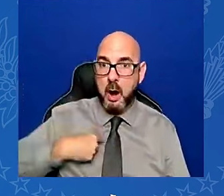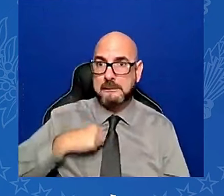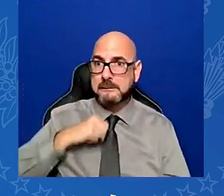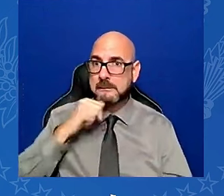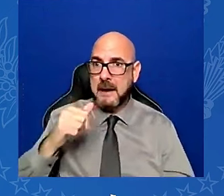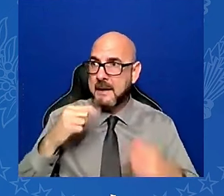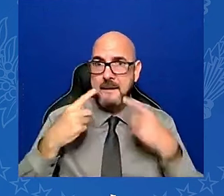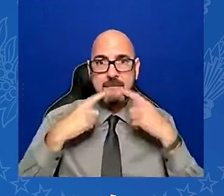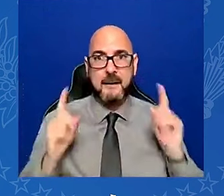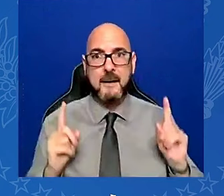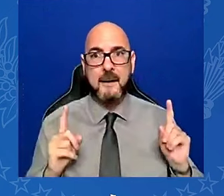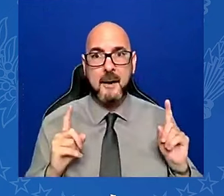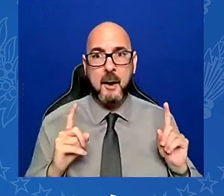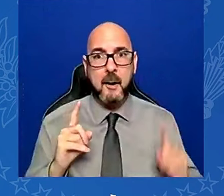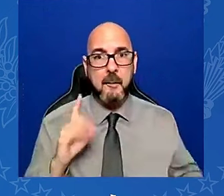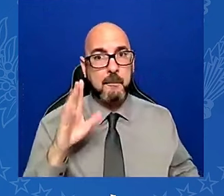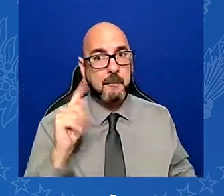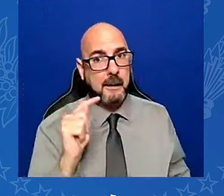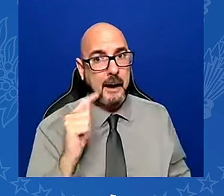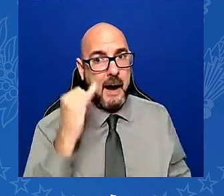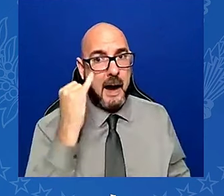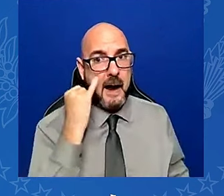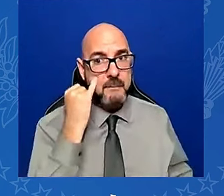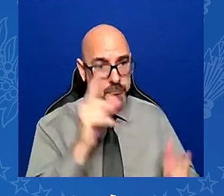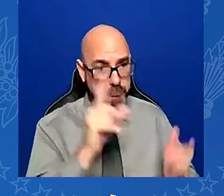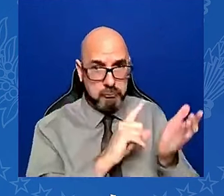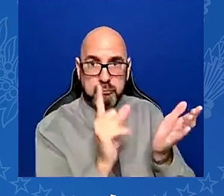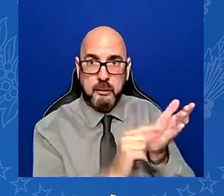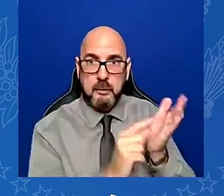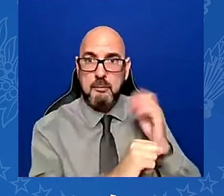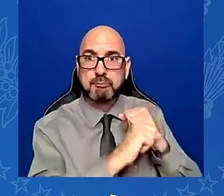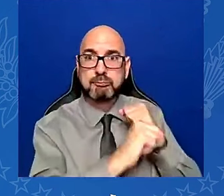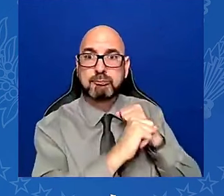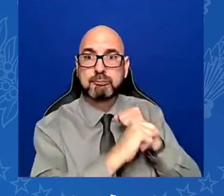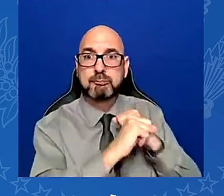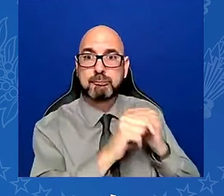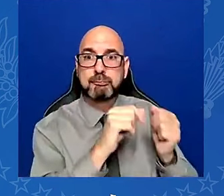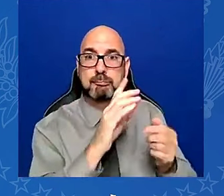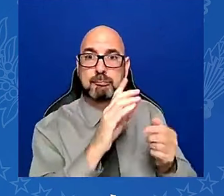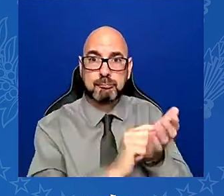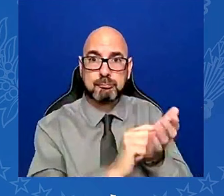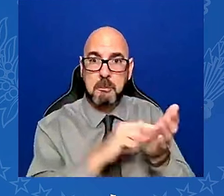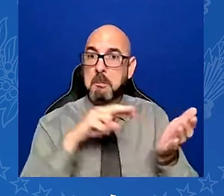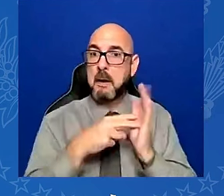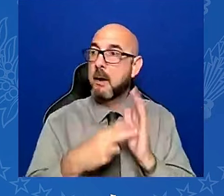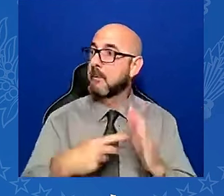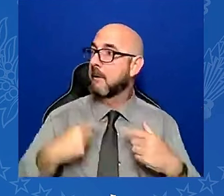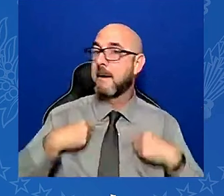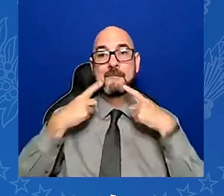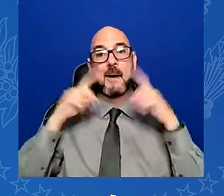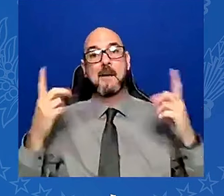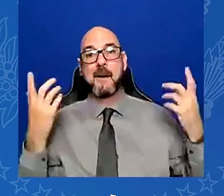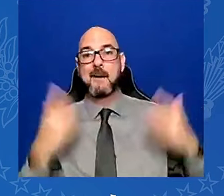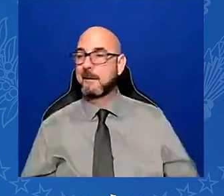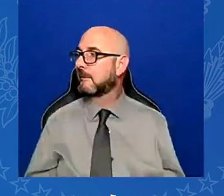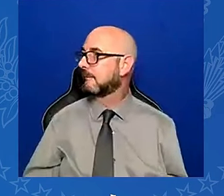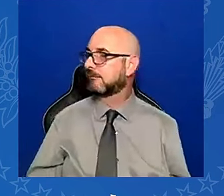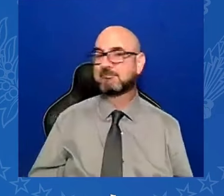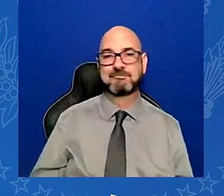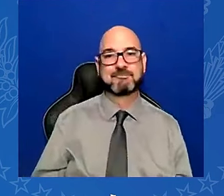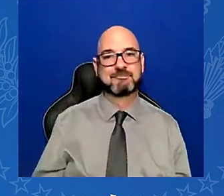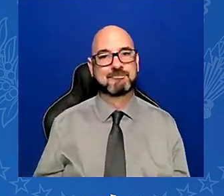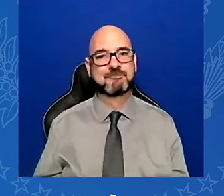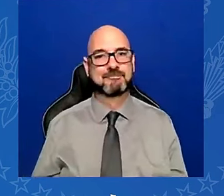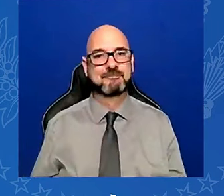I have higher standards. I do interviews with strong independent journalists who millions of people actually